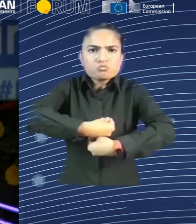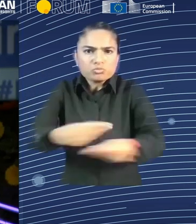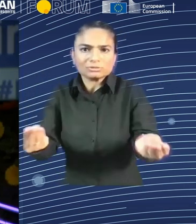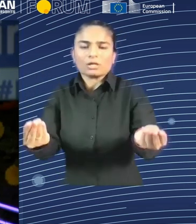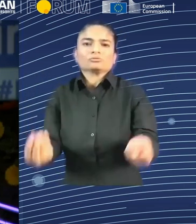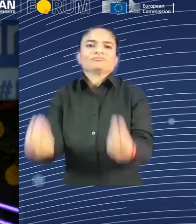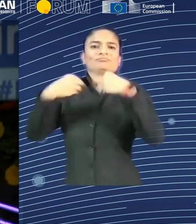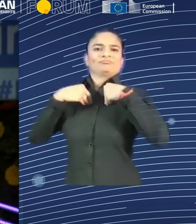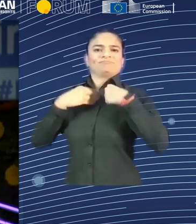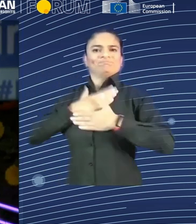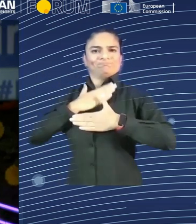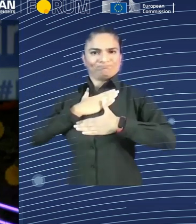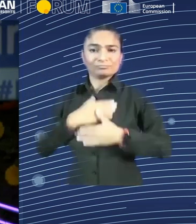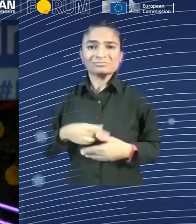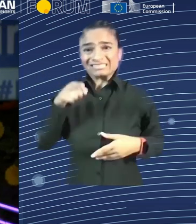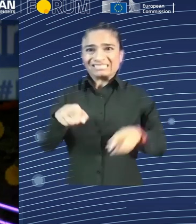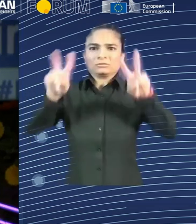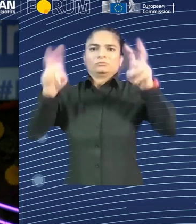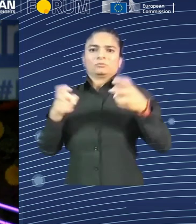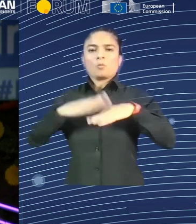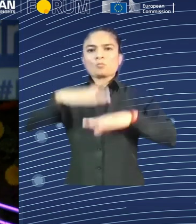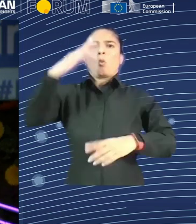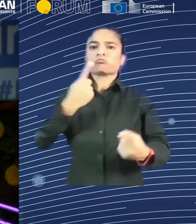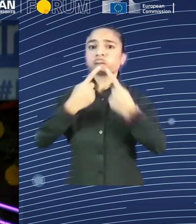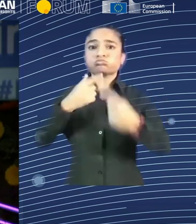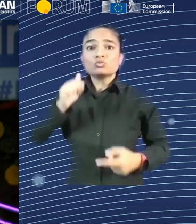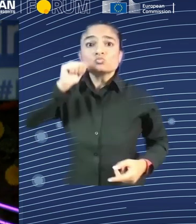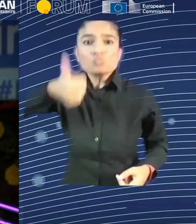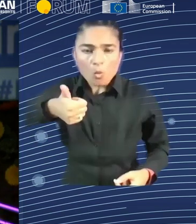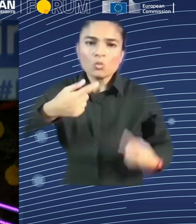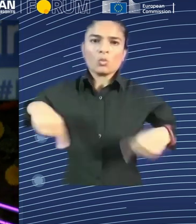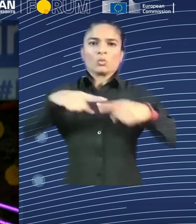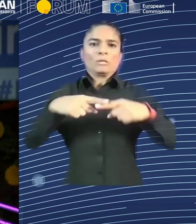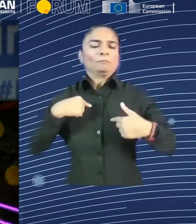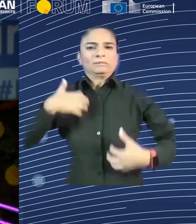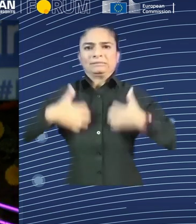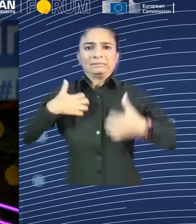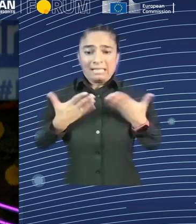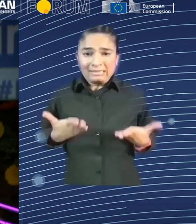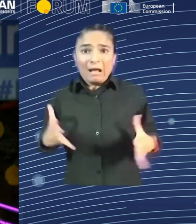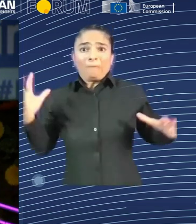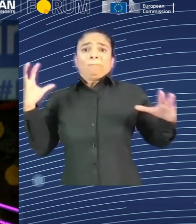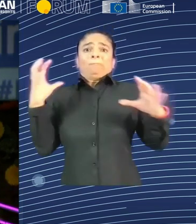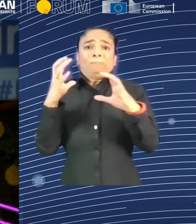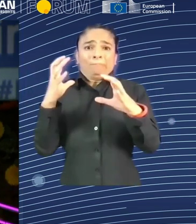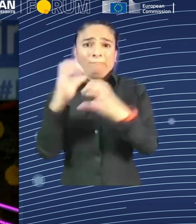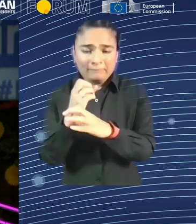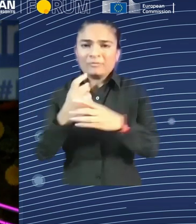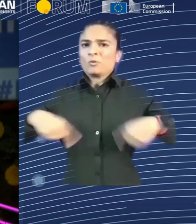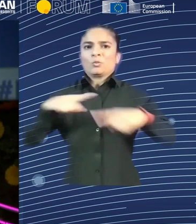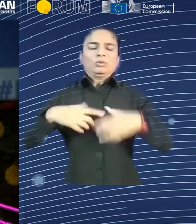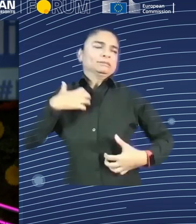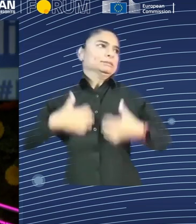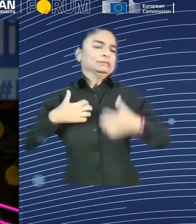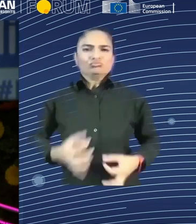amazing legislator in the European Union. Together, the European Parliament, the Council, the Commission, we worked as Team